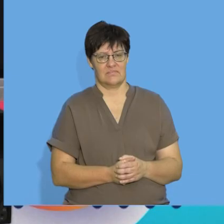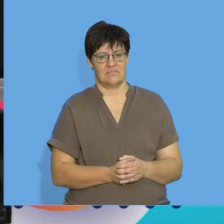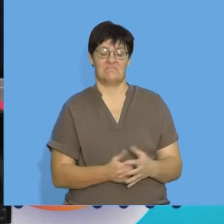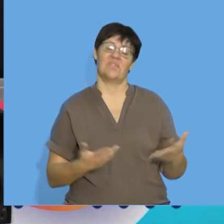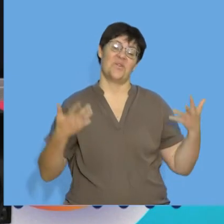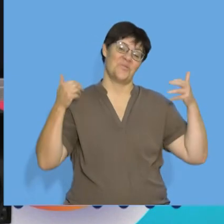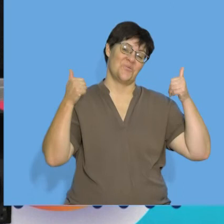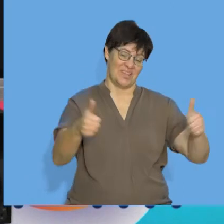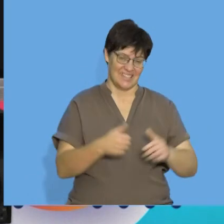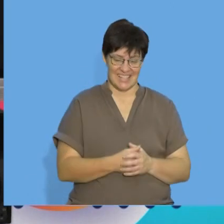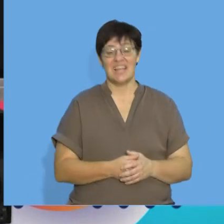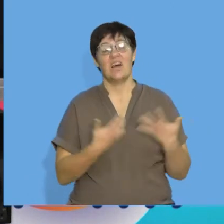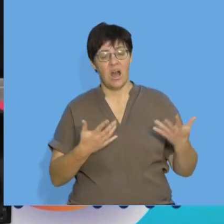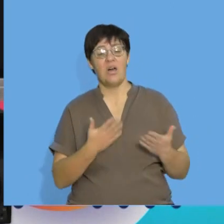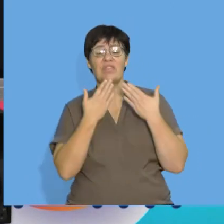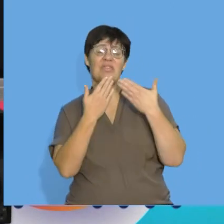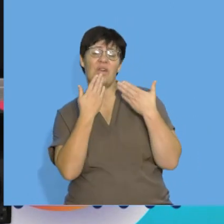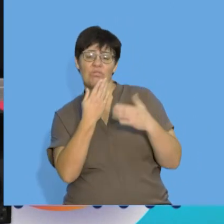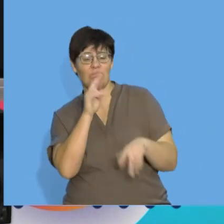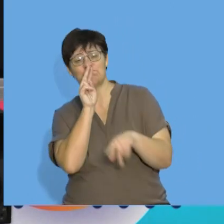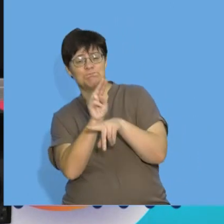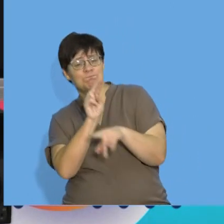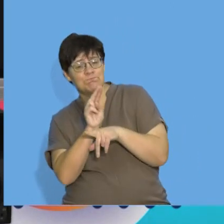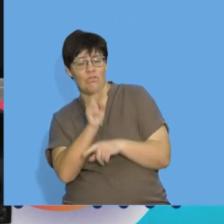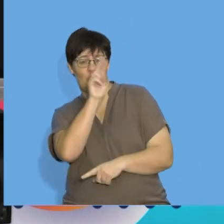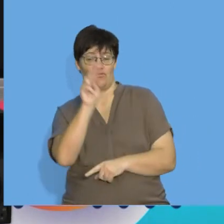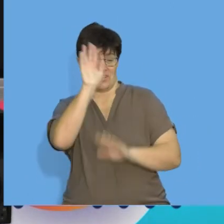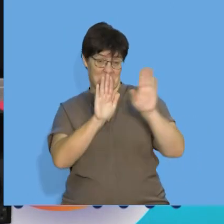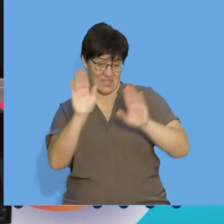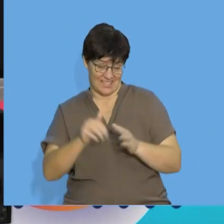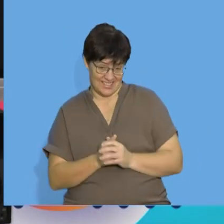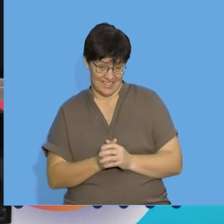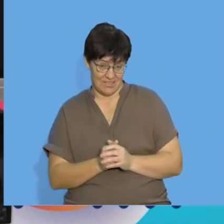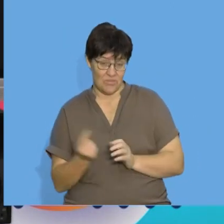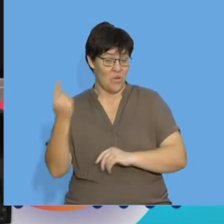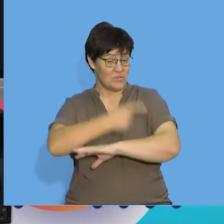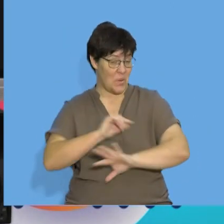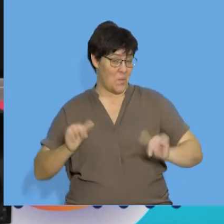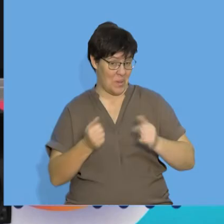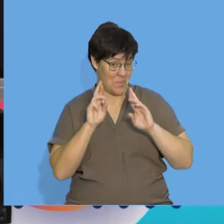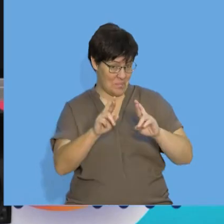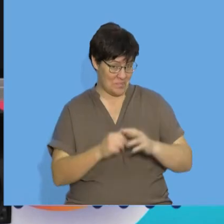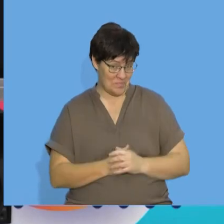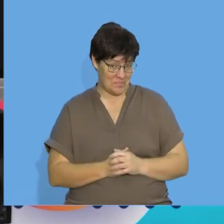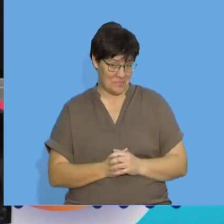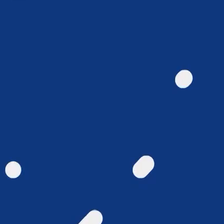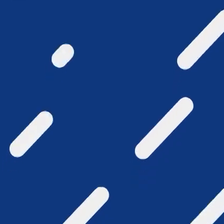great thank you so much for joining me for quadratic patterns today I hope that the rest of your day goes very well